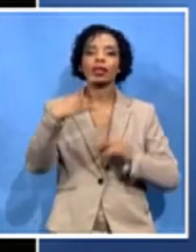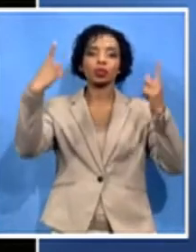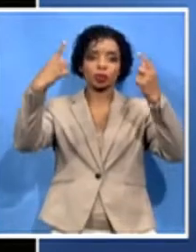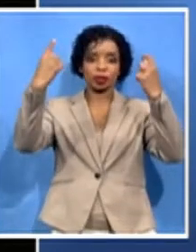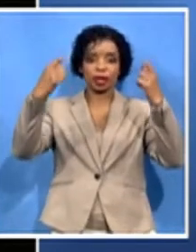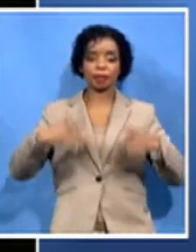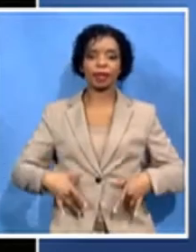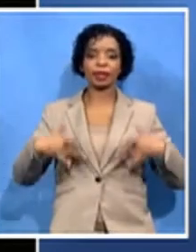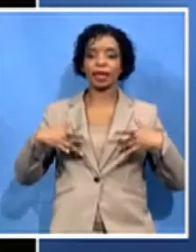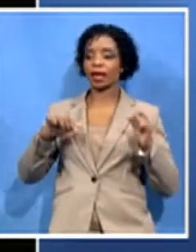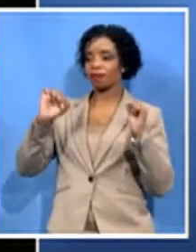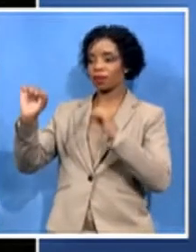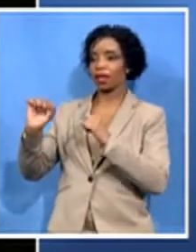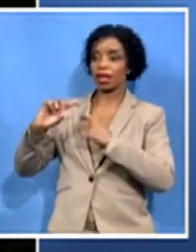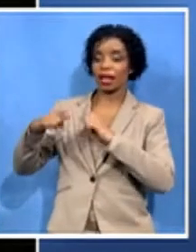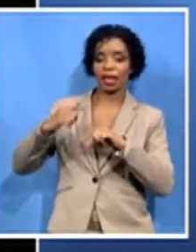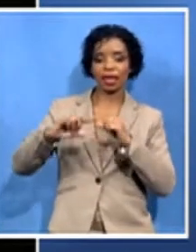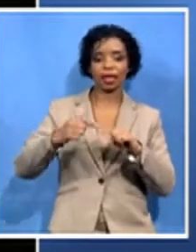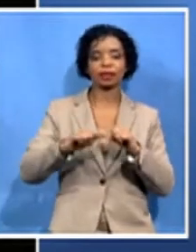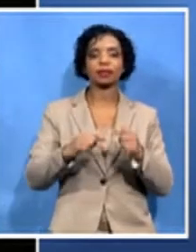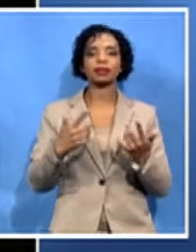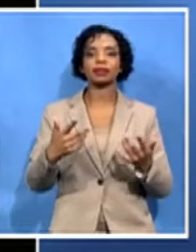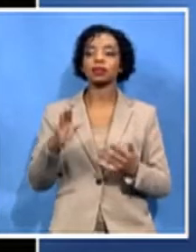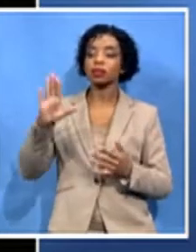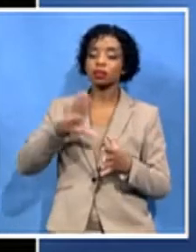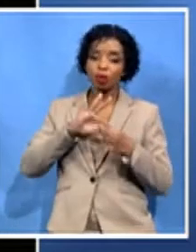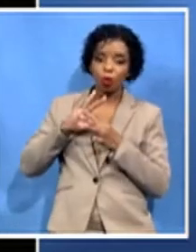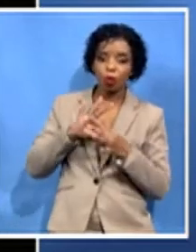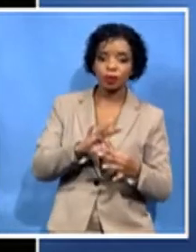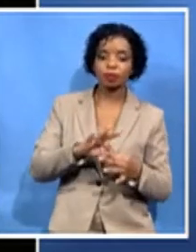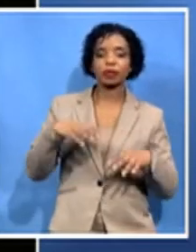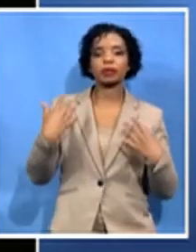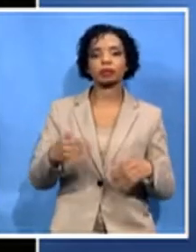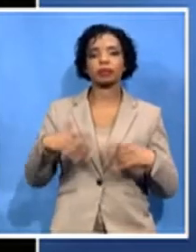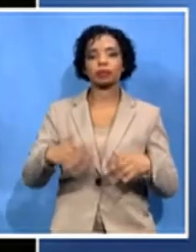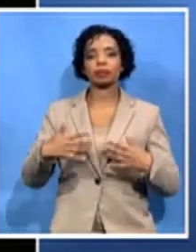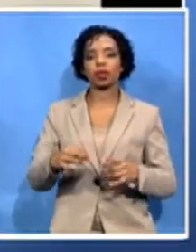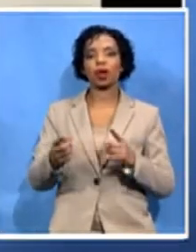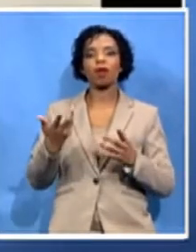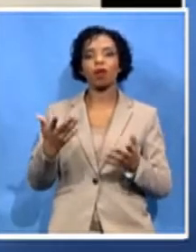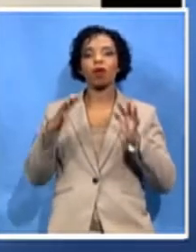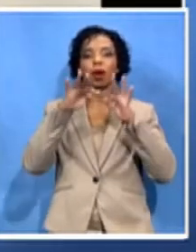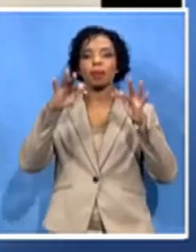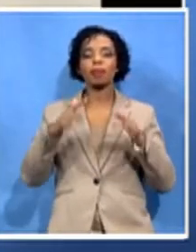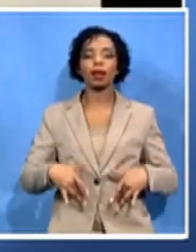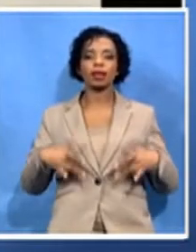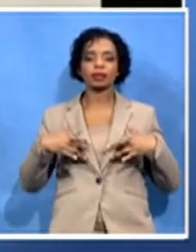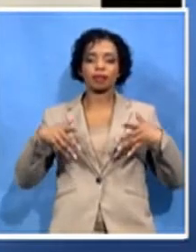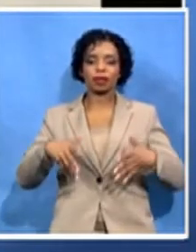unwavering commitment for the betterment of the life of South Africans. Of course, in every